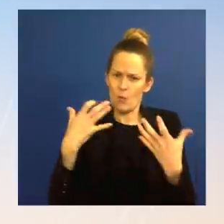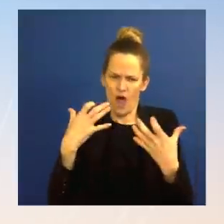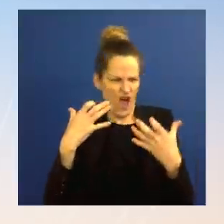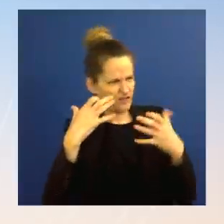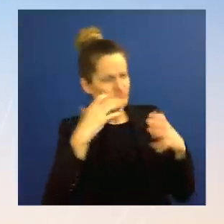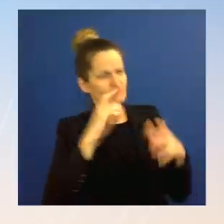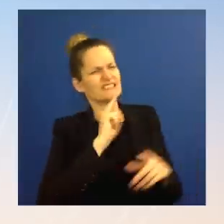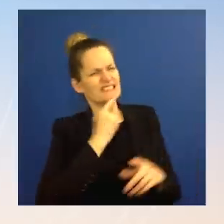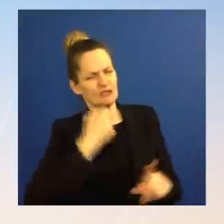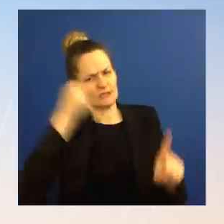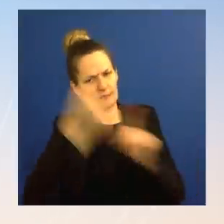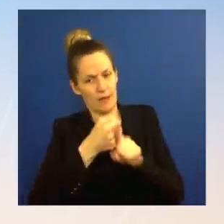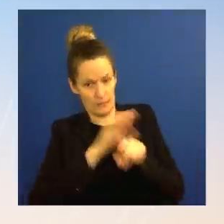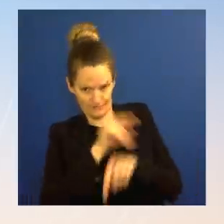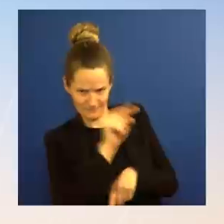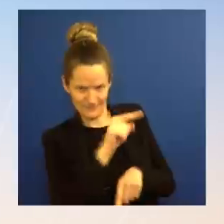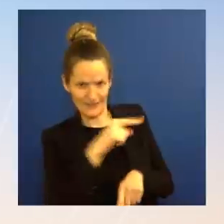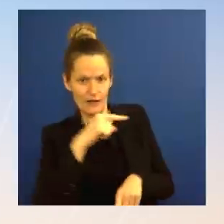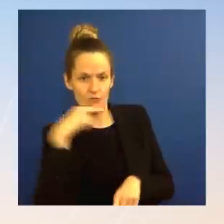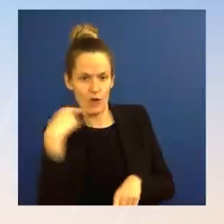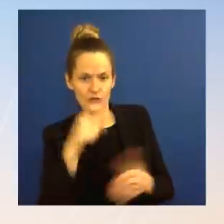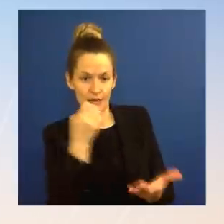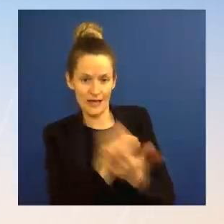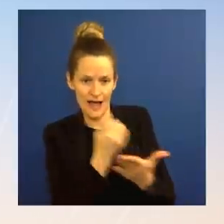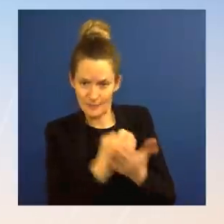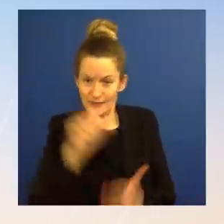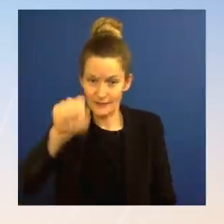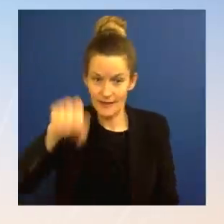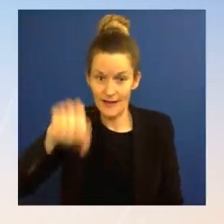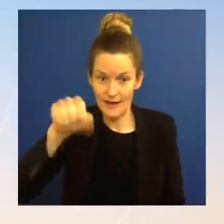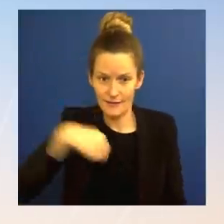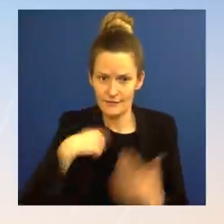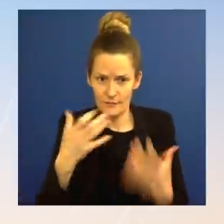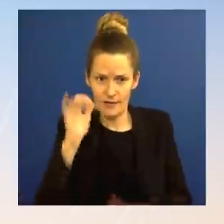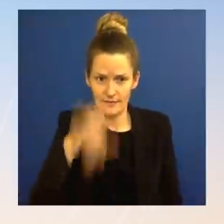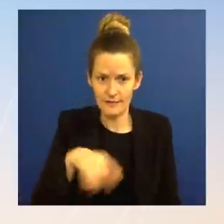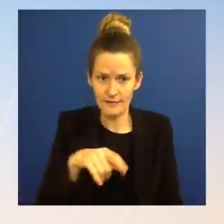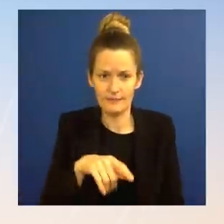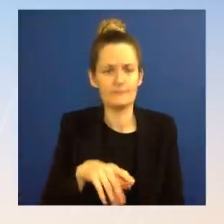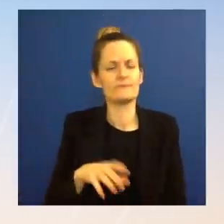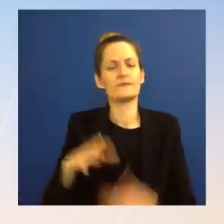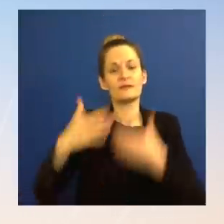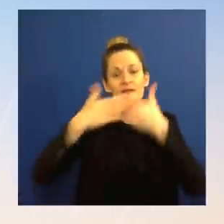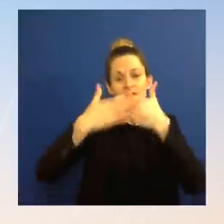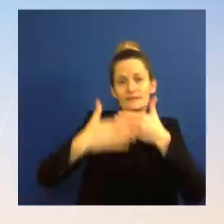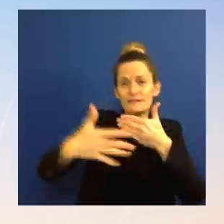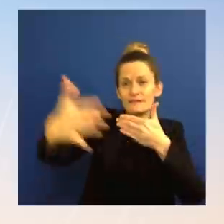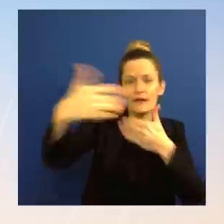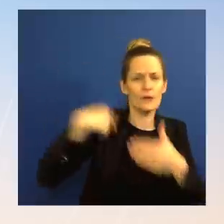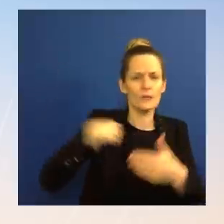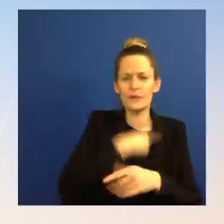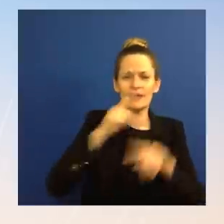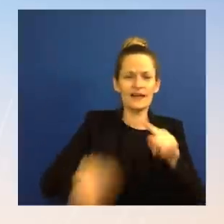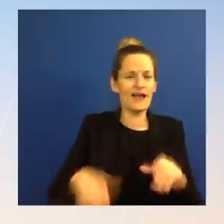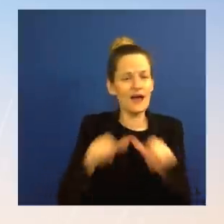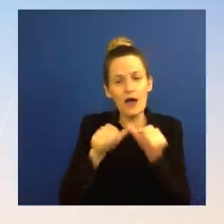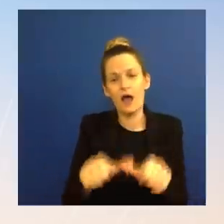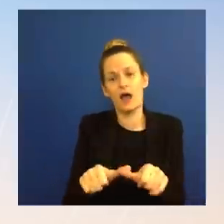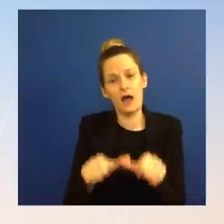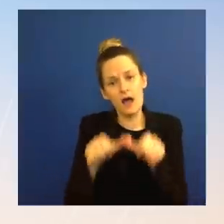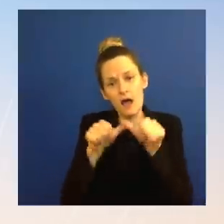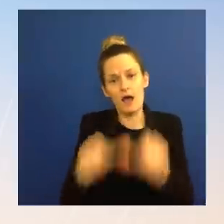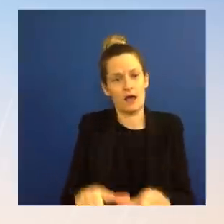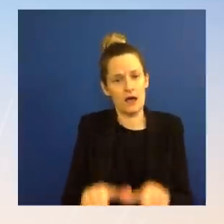term, that that is not going to be sustainable for President Putin and the team around him. Go ahead, The The So